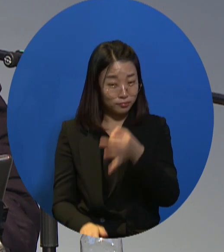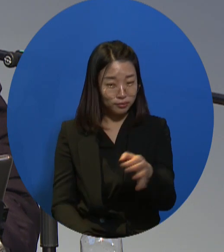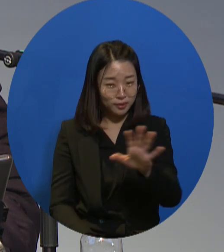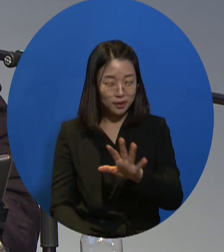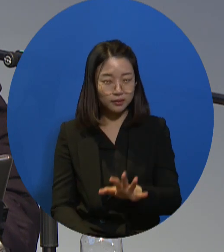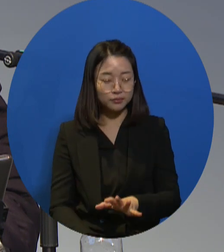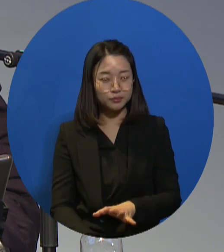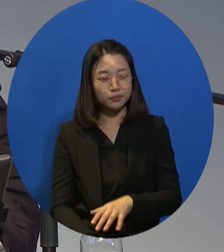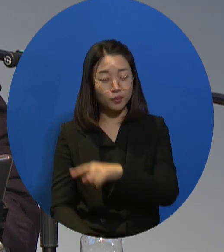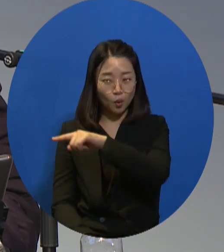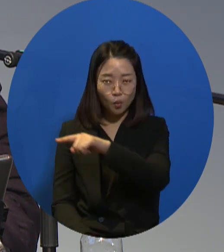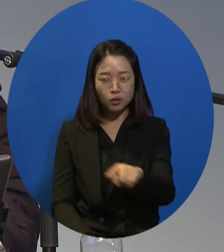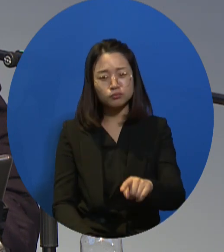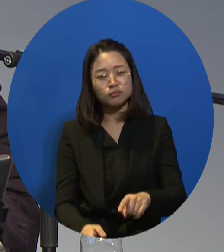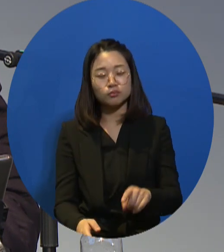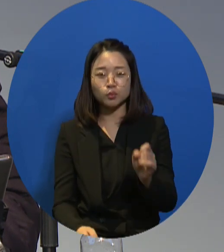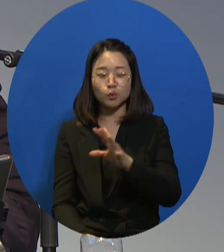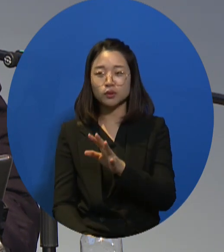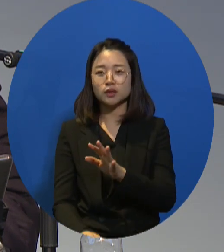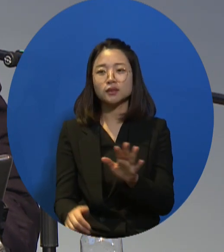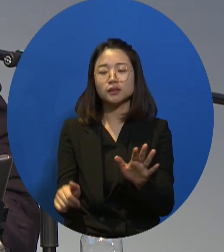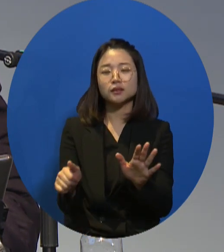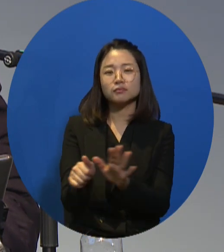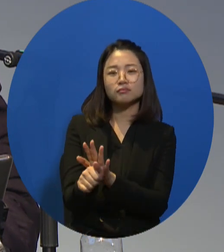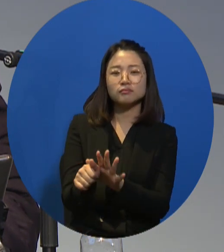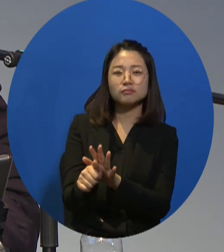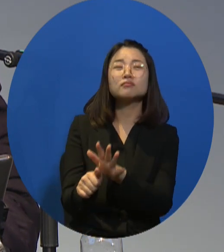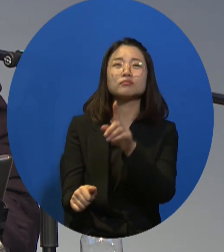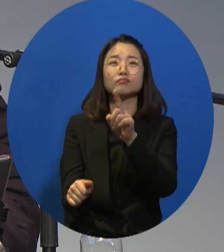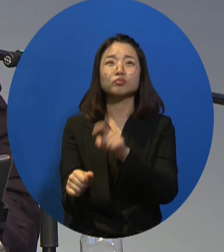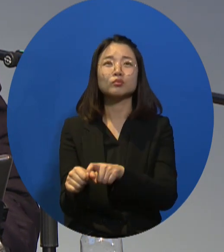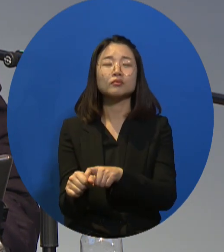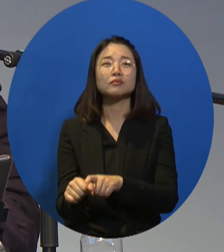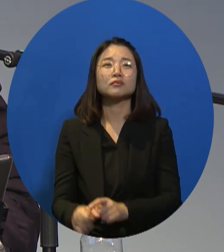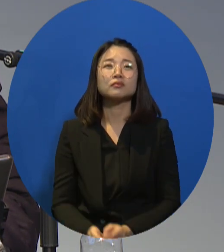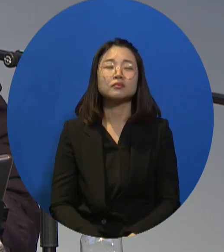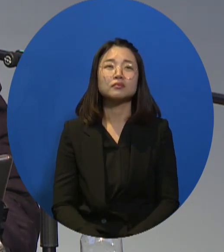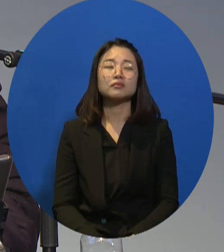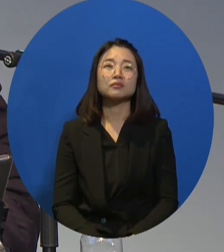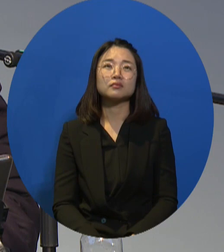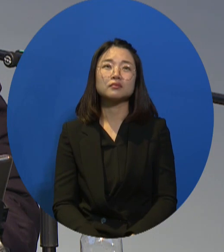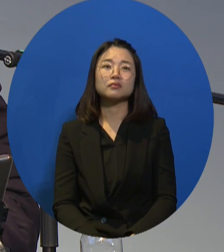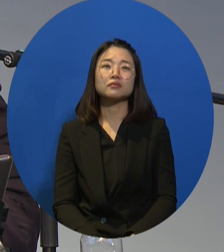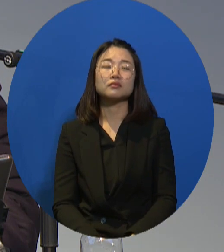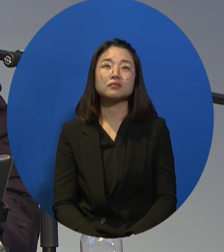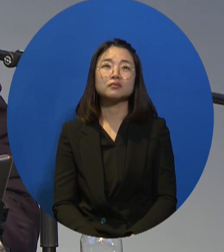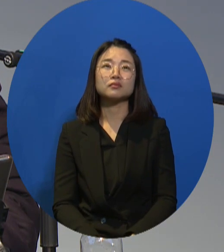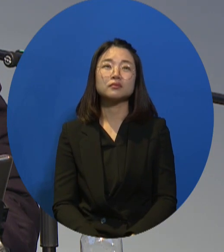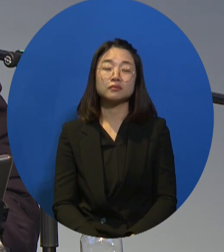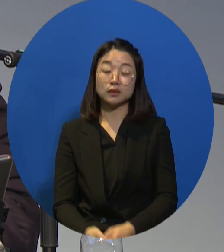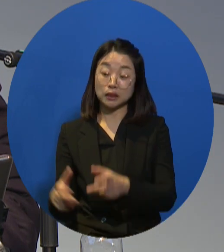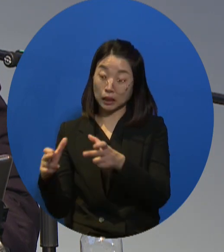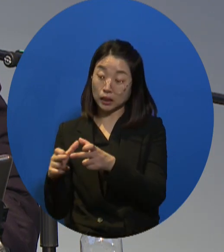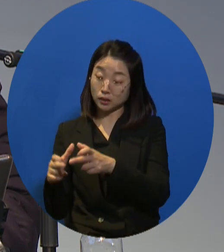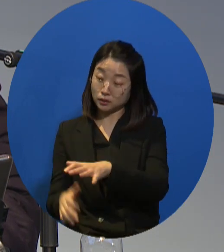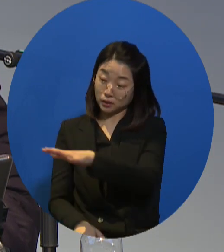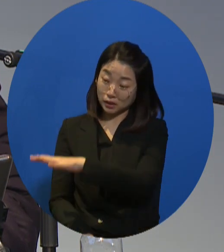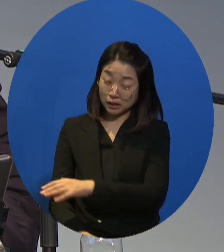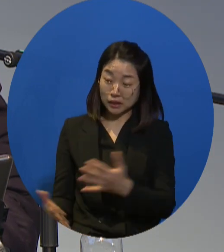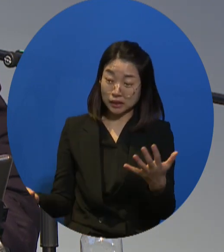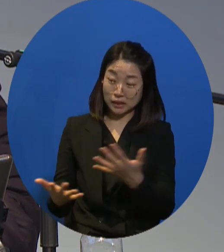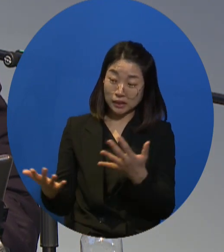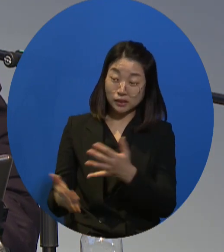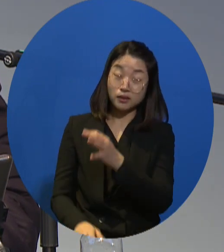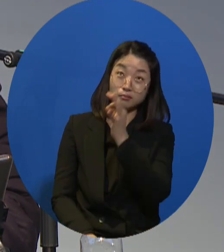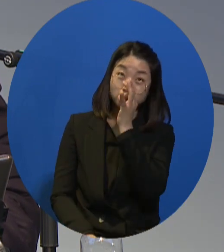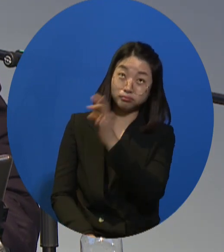And in many cases, such works employed and done by disabled persons were considered social welfare or